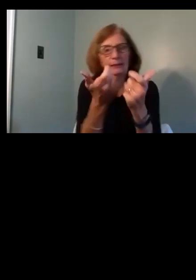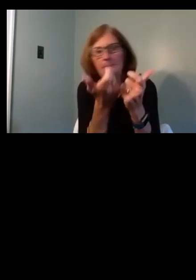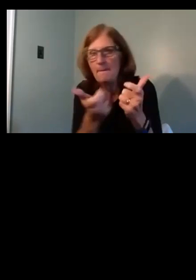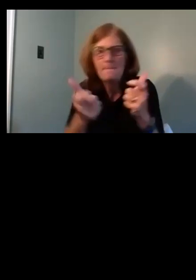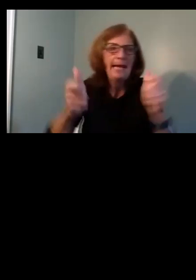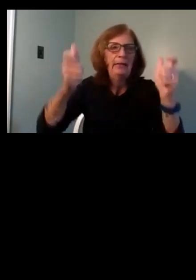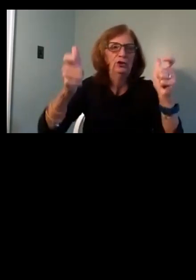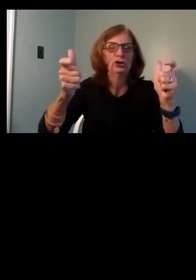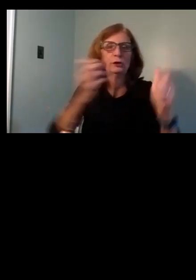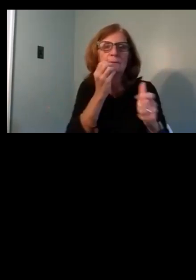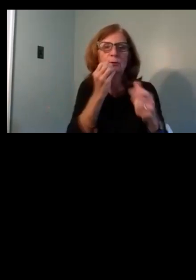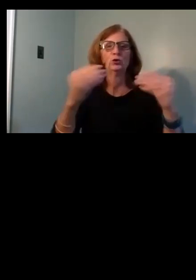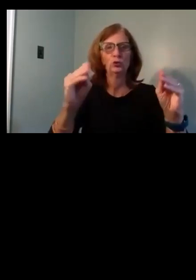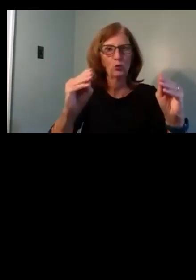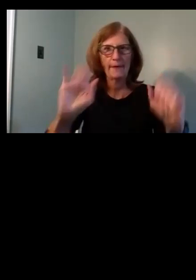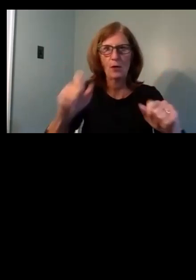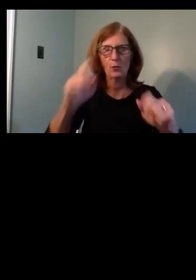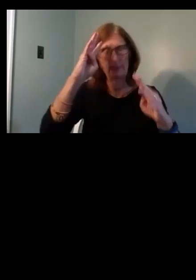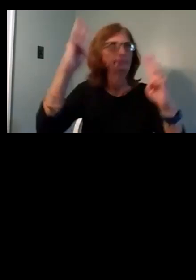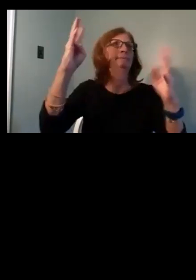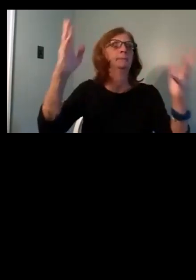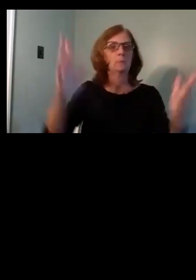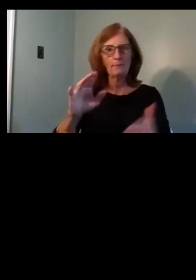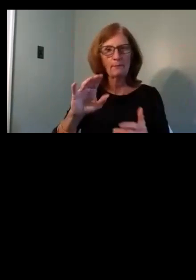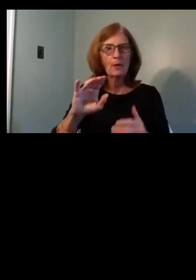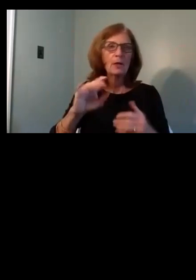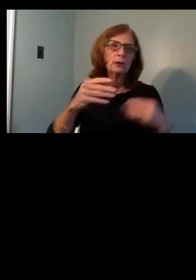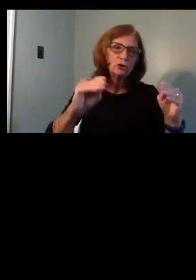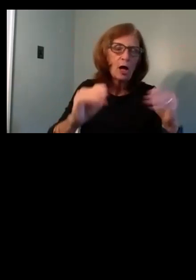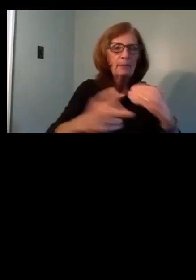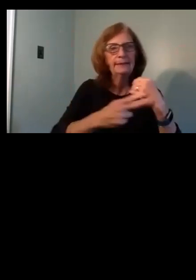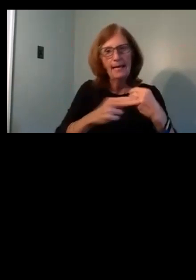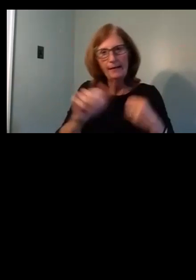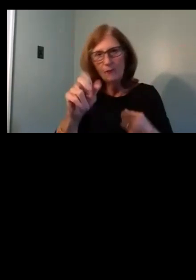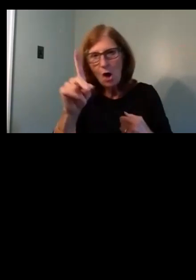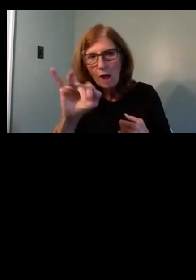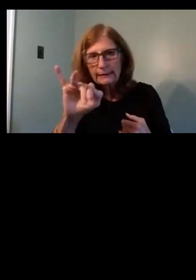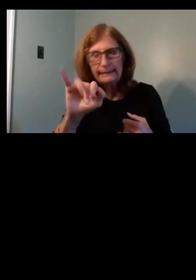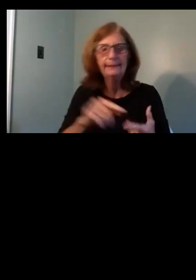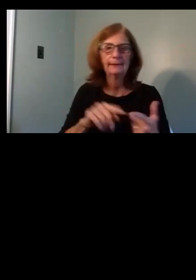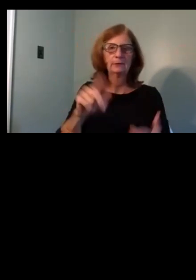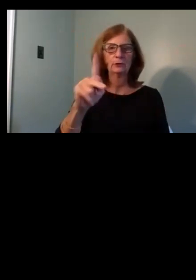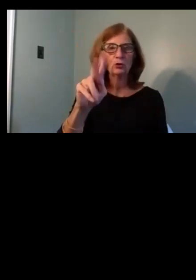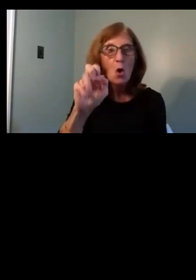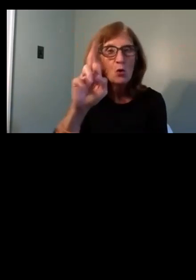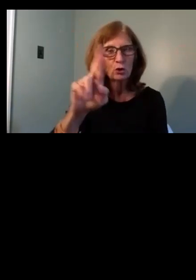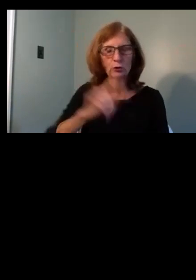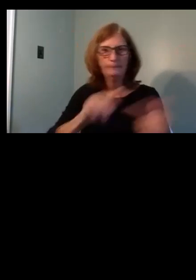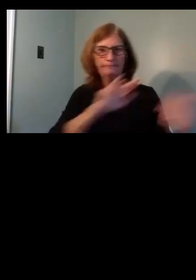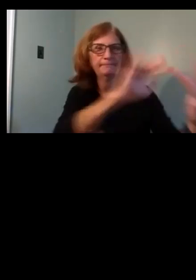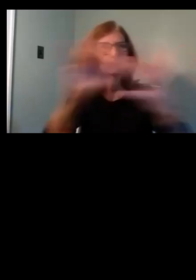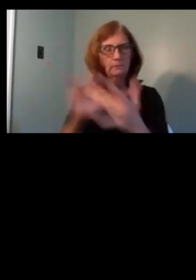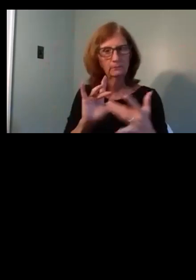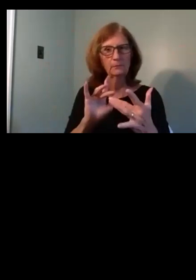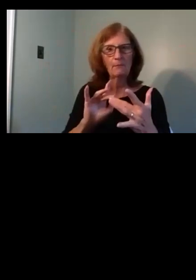that exists that we could possibly talk to. Shop and Save, Aldi's, Giant Eagle, Kroger, you name it, were reaching out, which is how